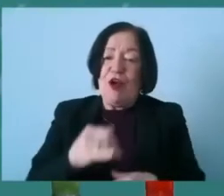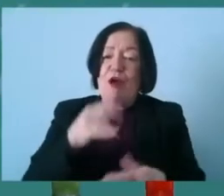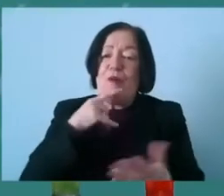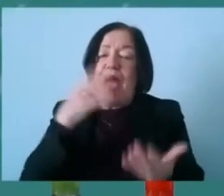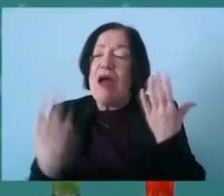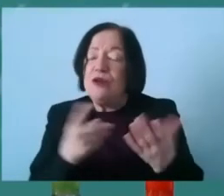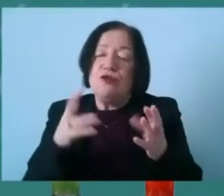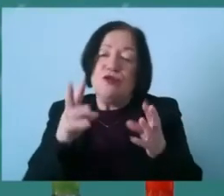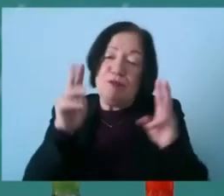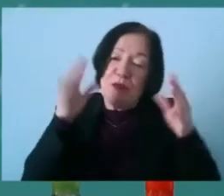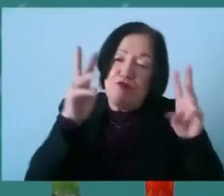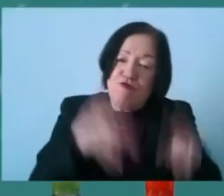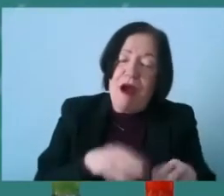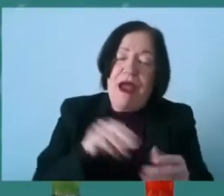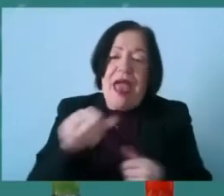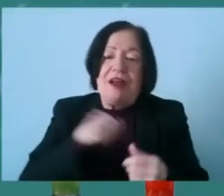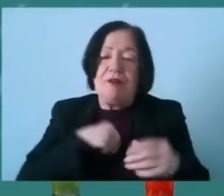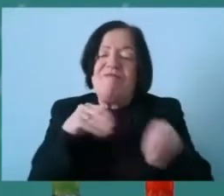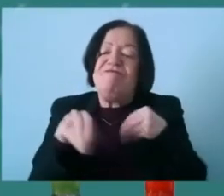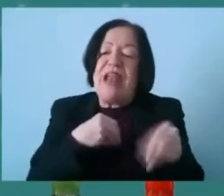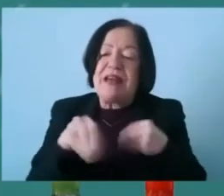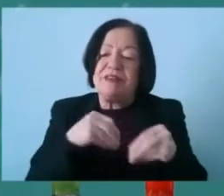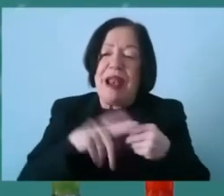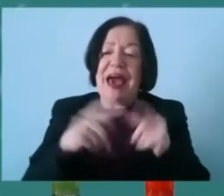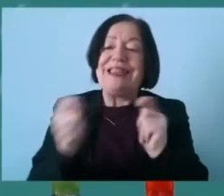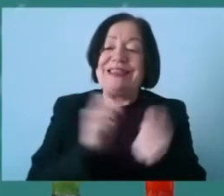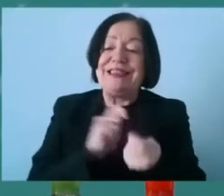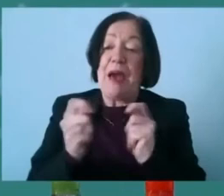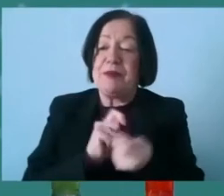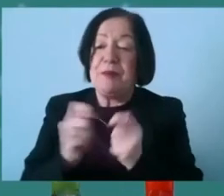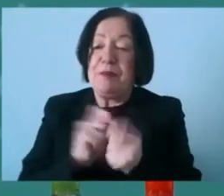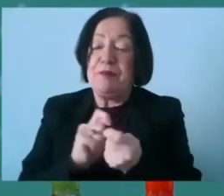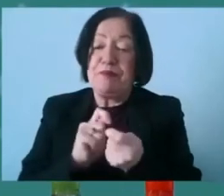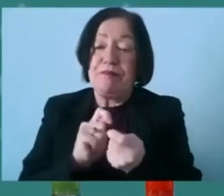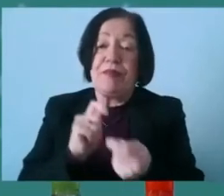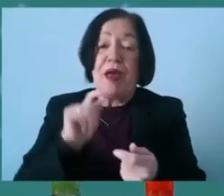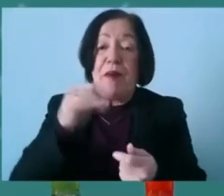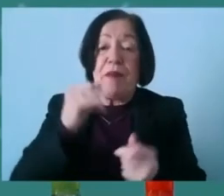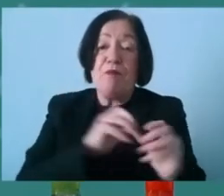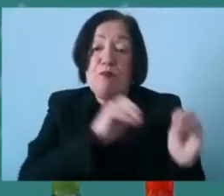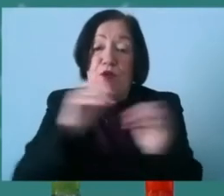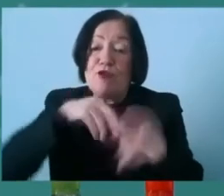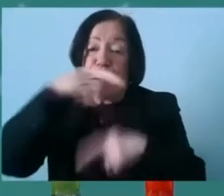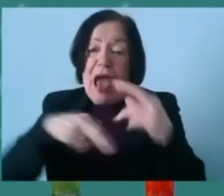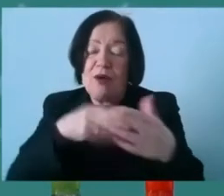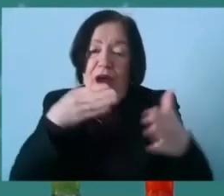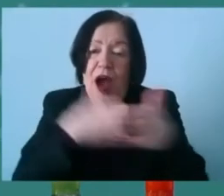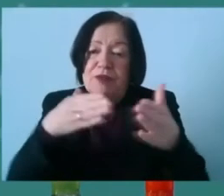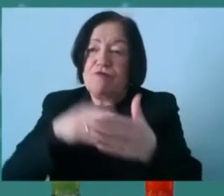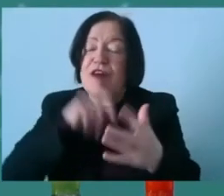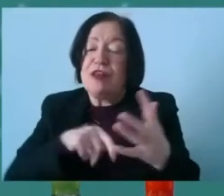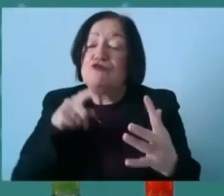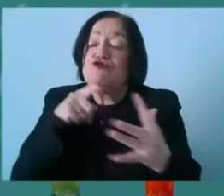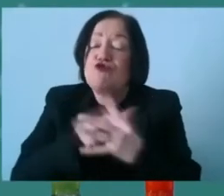isn't correct so it is about being able to be flexible and adapt um and you know as i said maybe move around obstacles rather than going through them and so on so